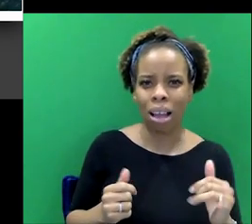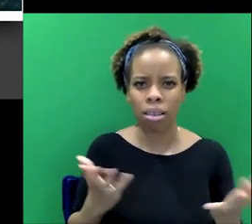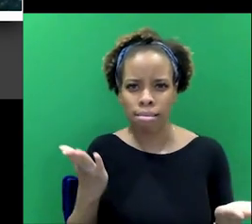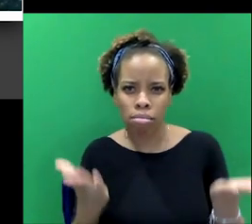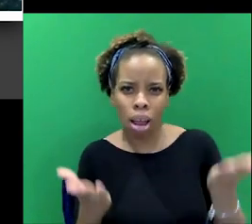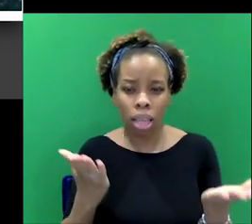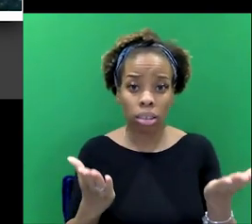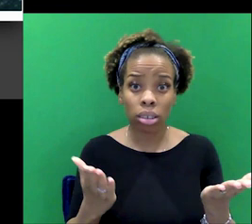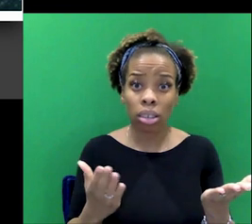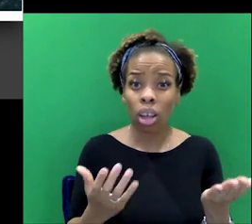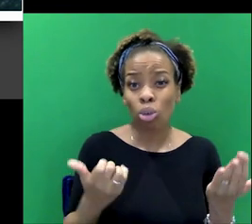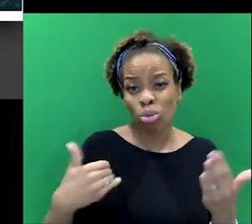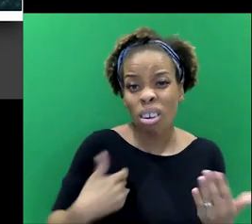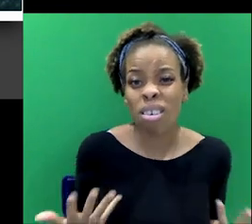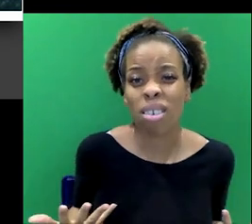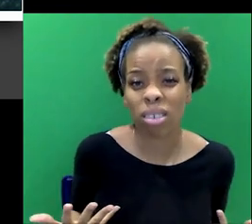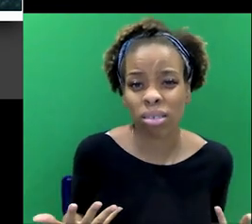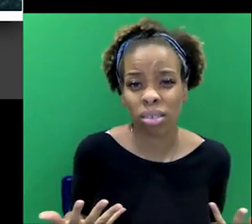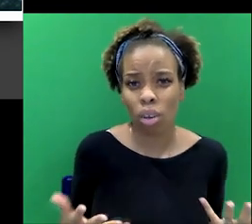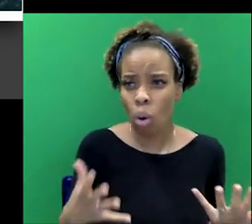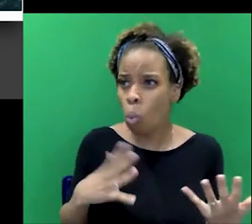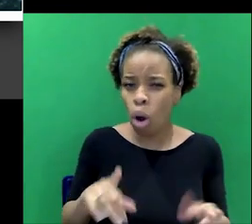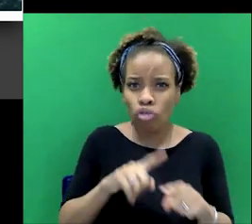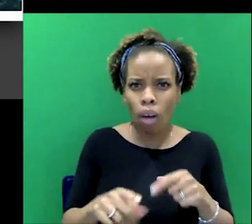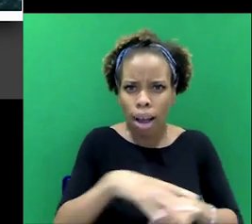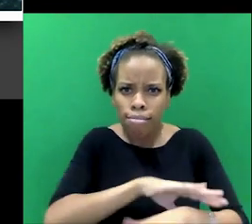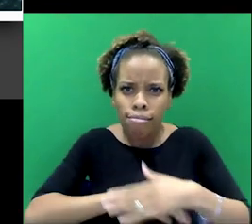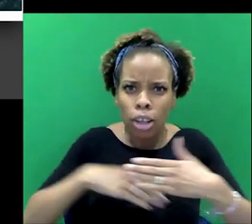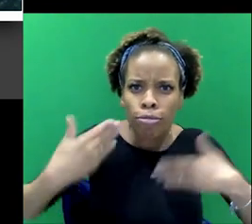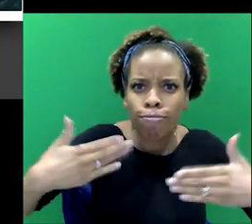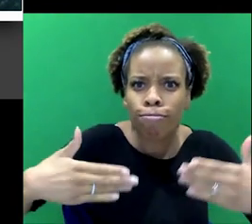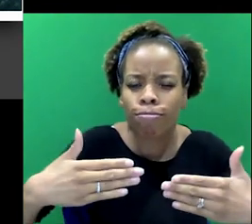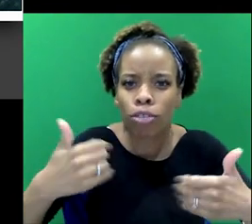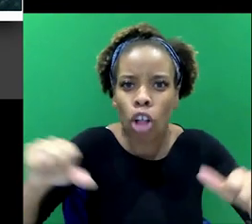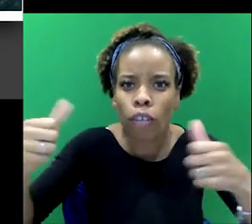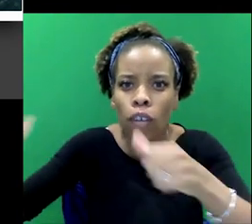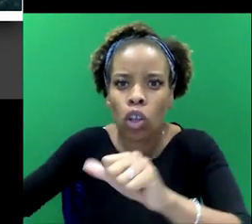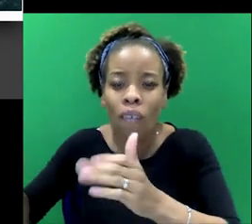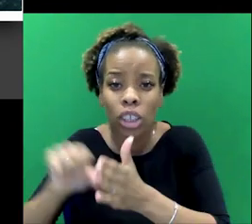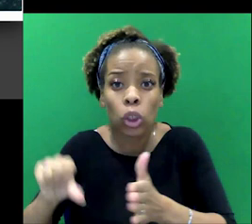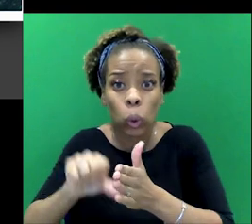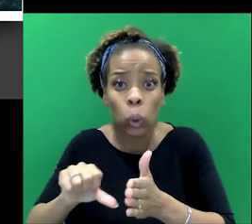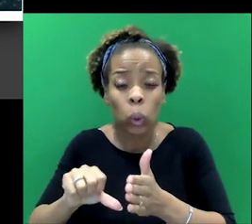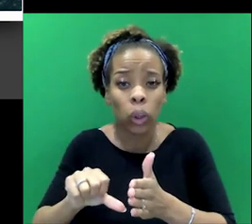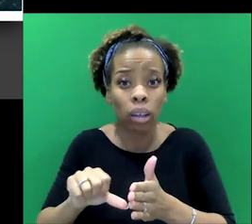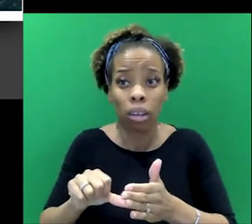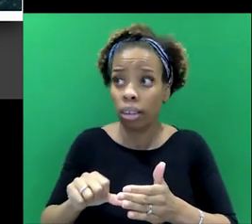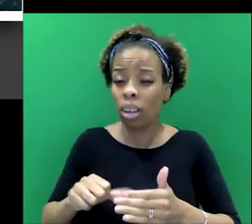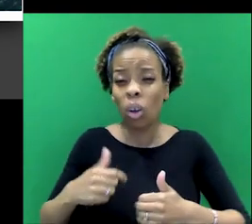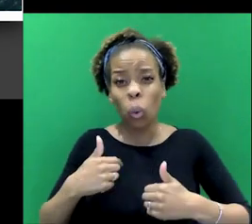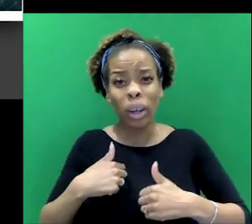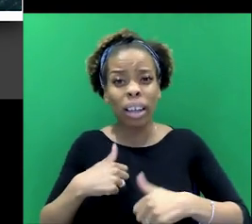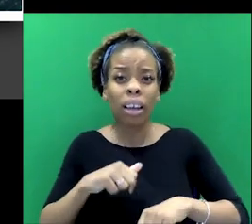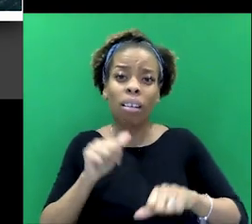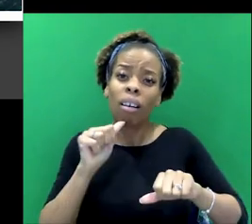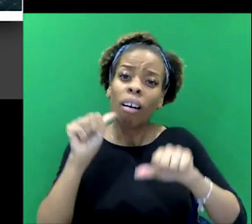and he's going to do what, you know, what he can do. And of course, he has a big ego. So we can relate to that. He's, he's somebody you do love,